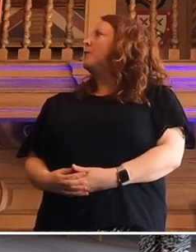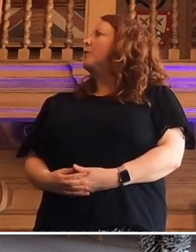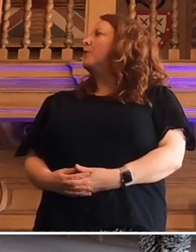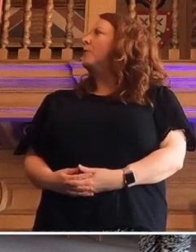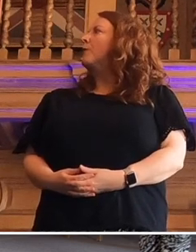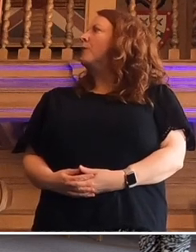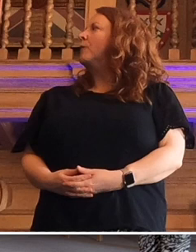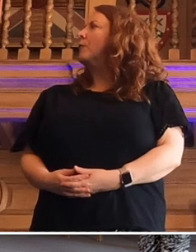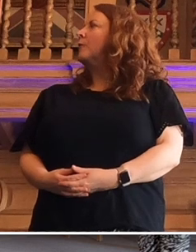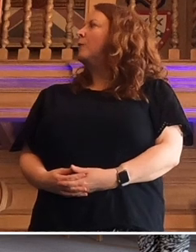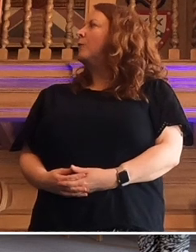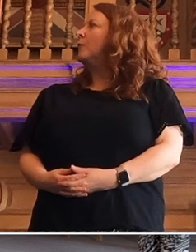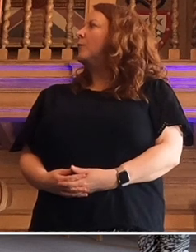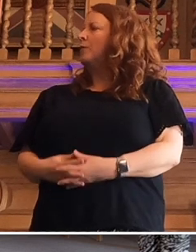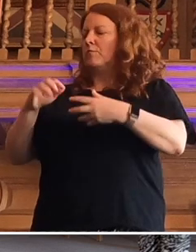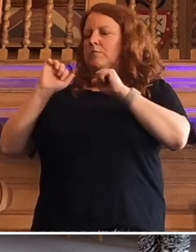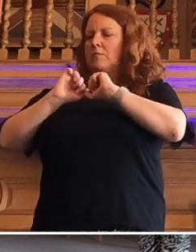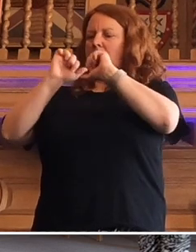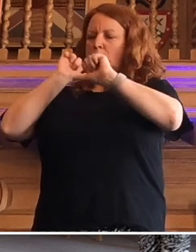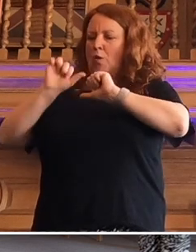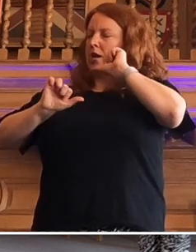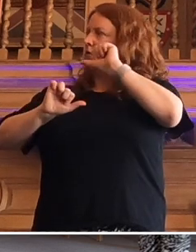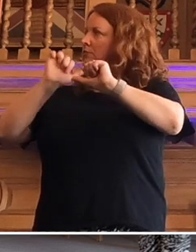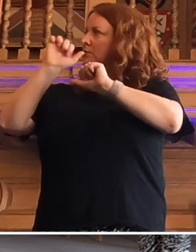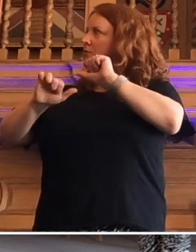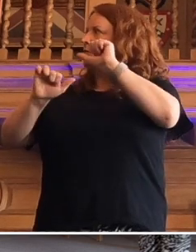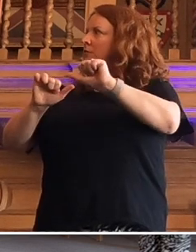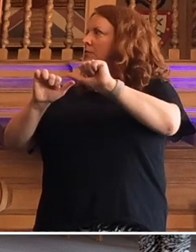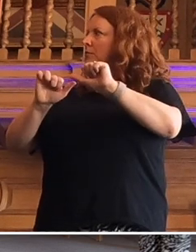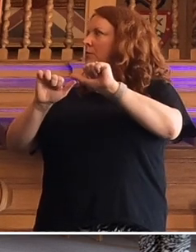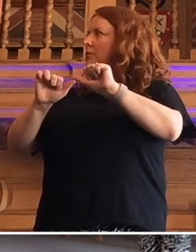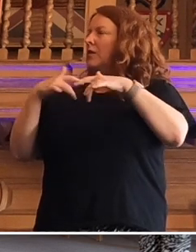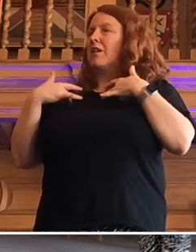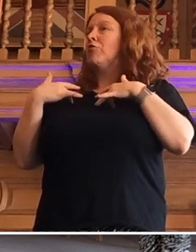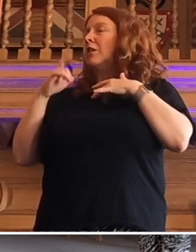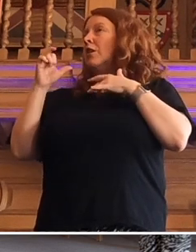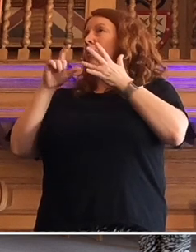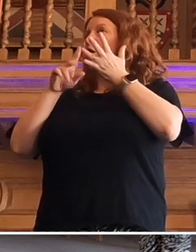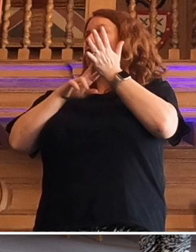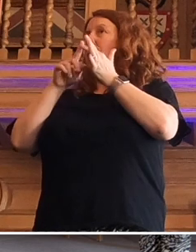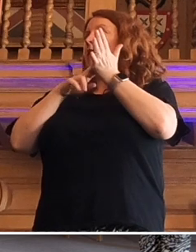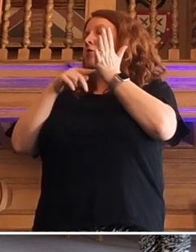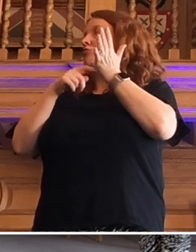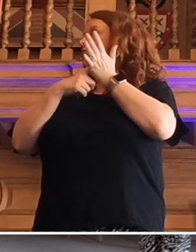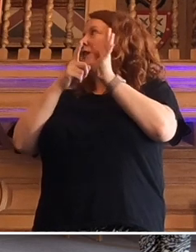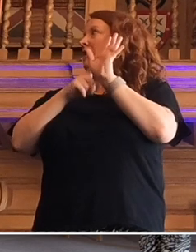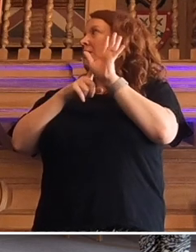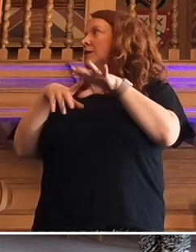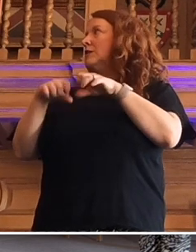And this is the way they go about it. And interestingly, Coventry, which started